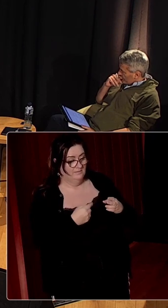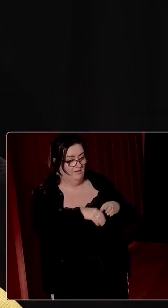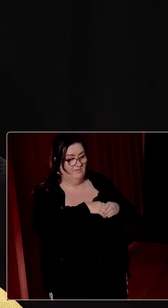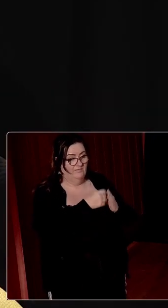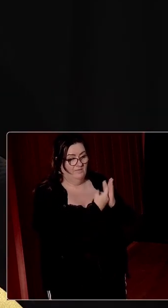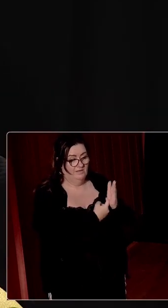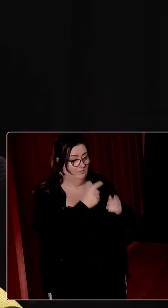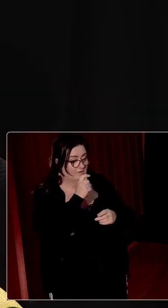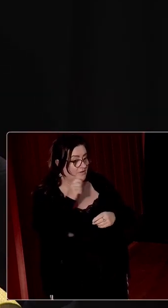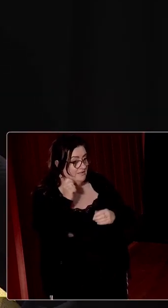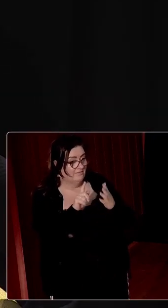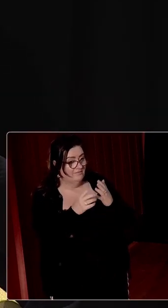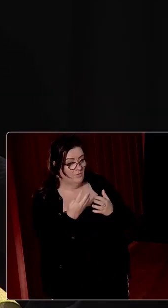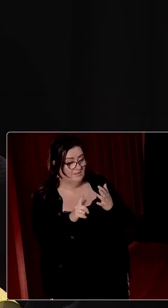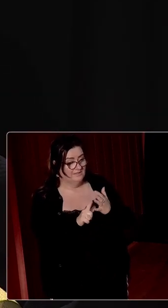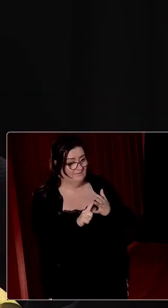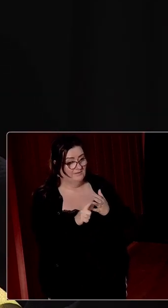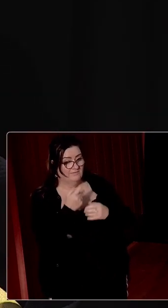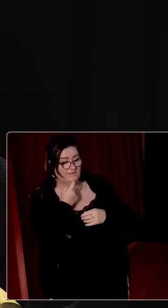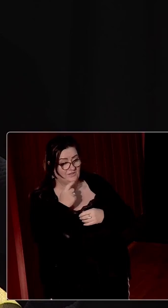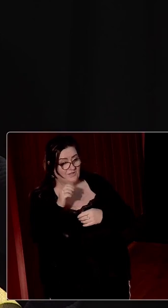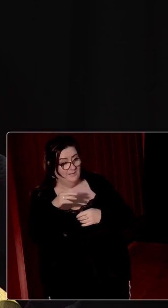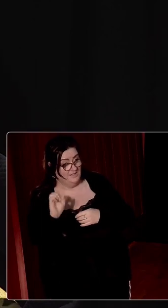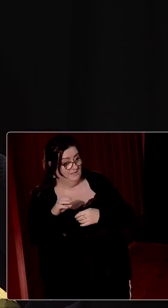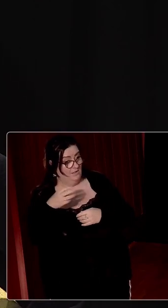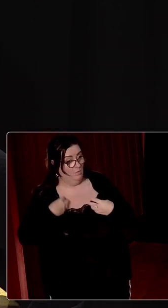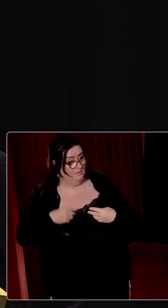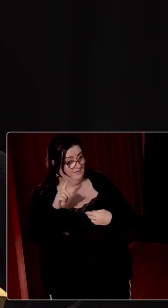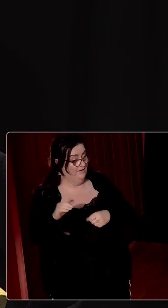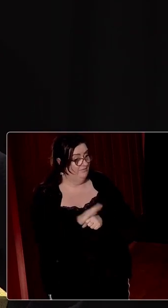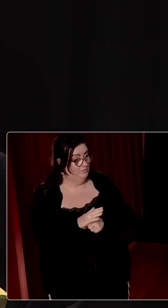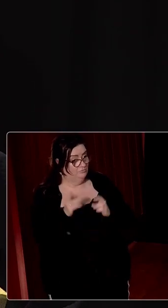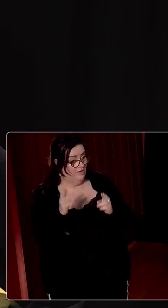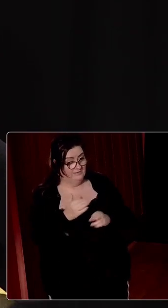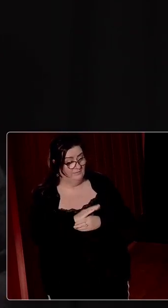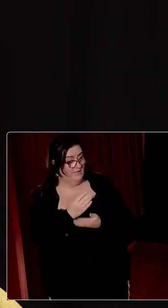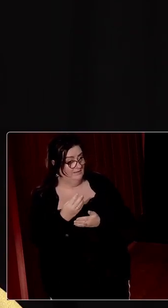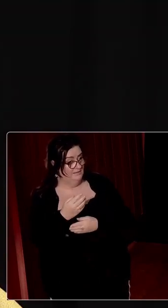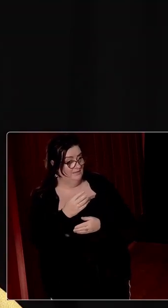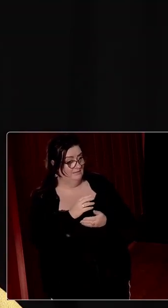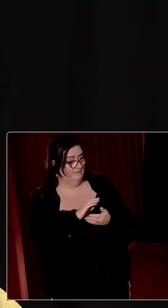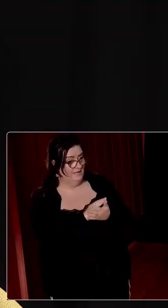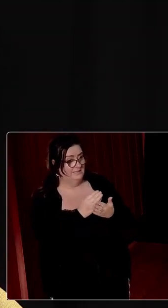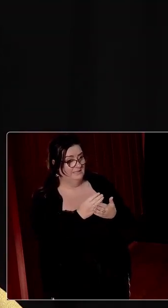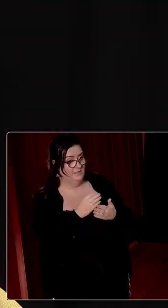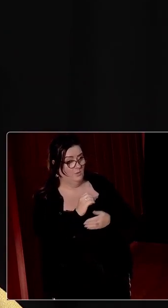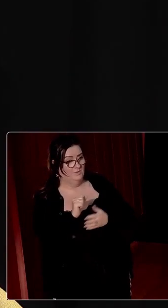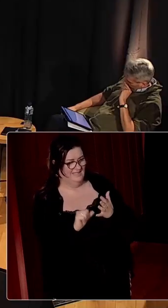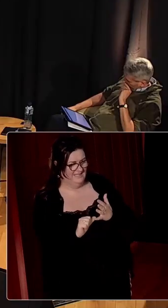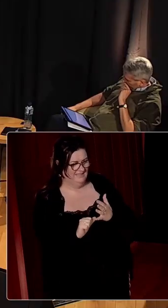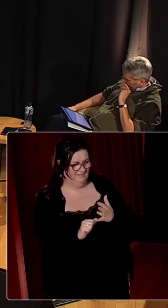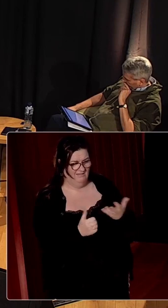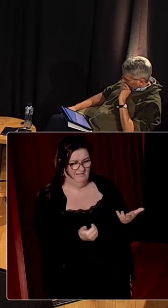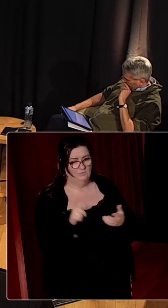Yes. I mean, we were told yesterday that 47% of the Finnish MPs are women, that they had full political rights from 1906. And I agree with you, you know, they